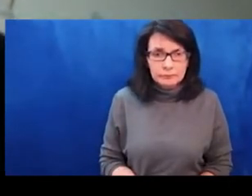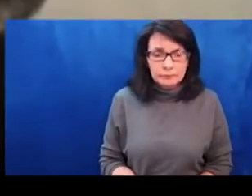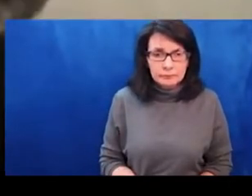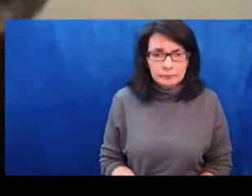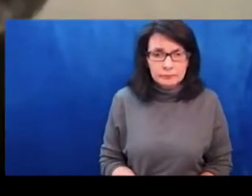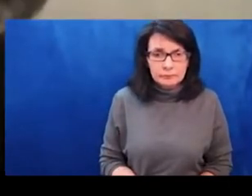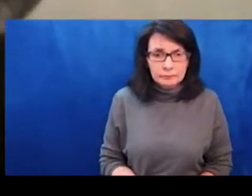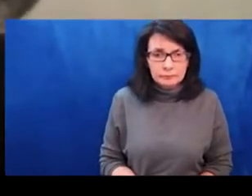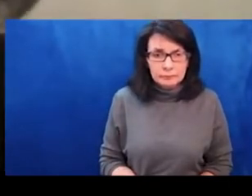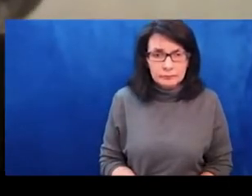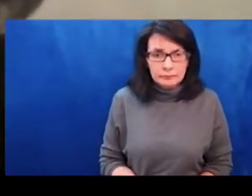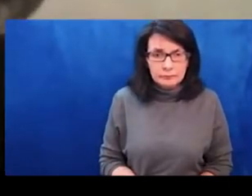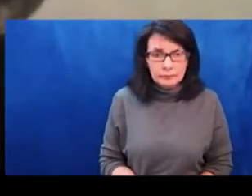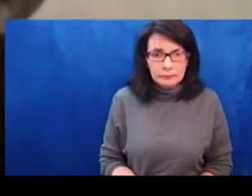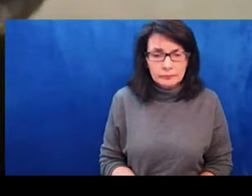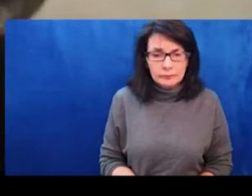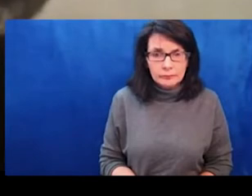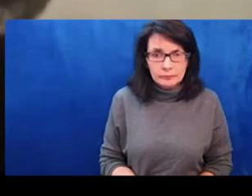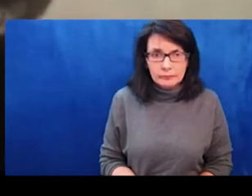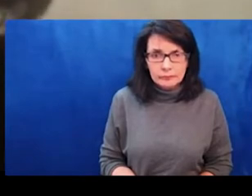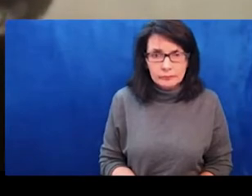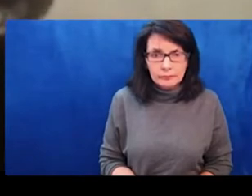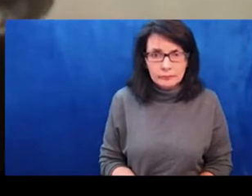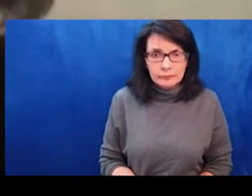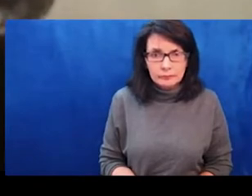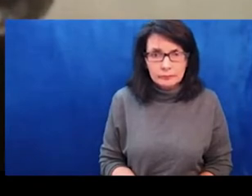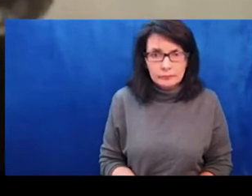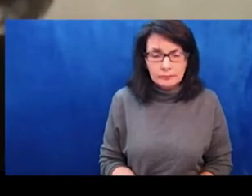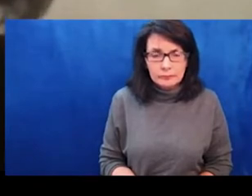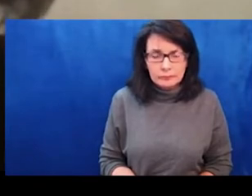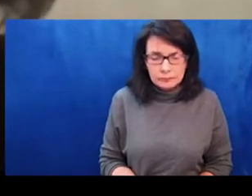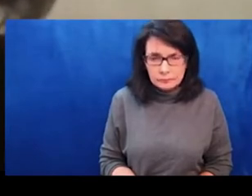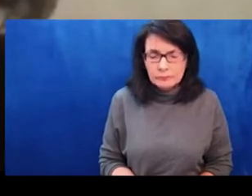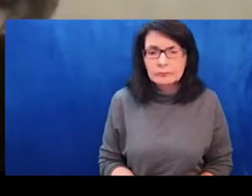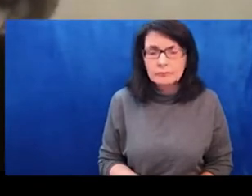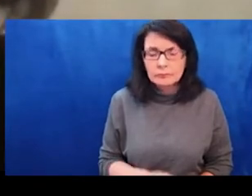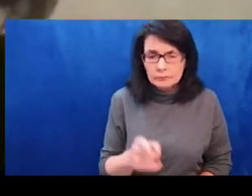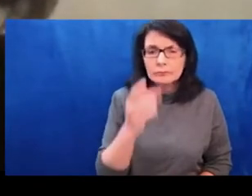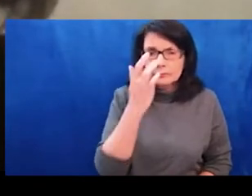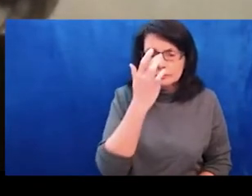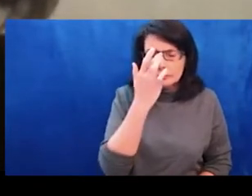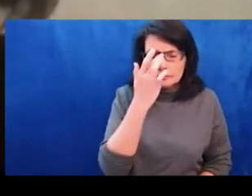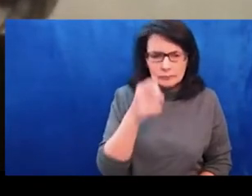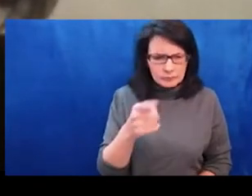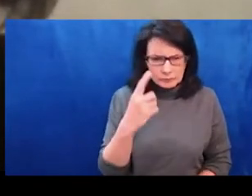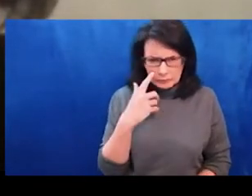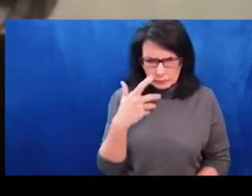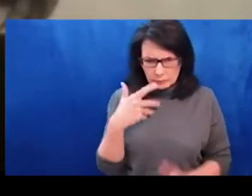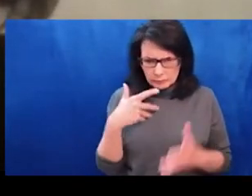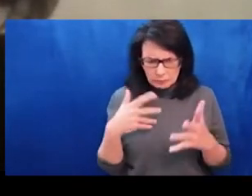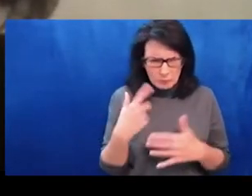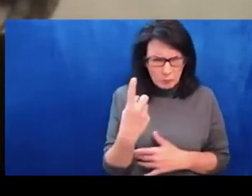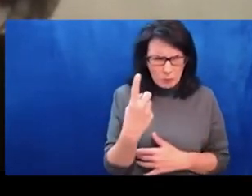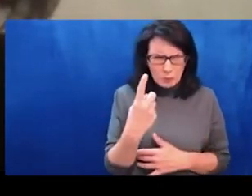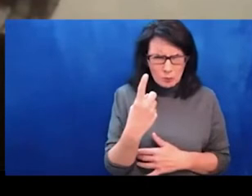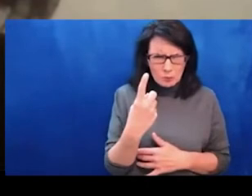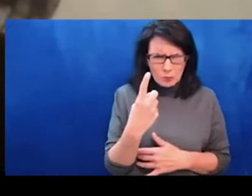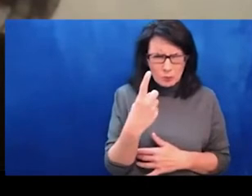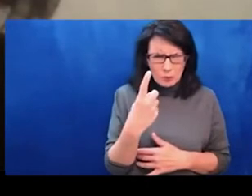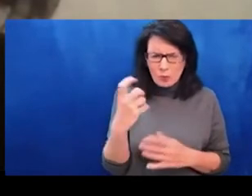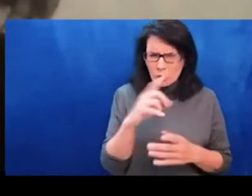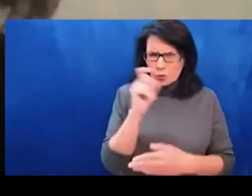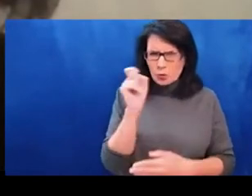Thank you, Larissa. I have a quick quick follow up question. Somebody's asked where they can read the statement that you just